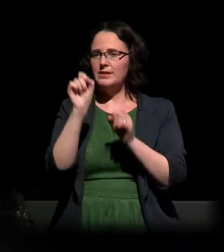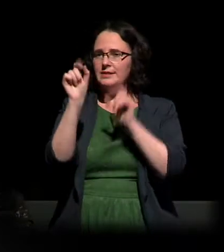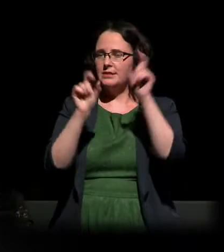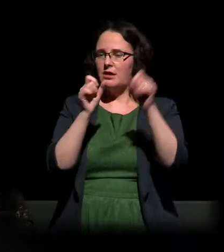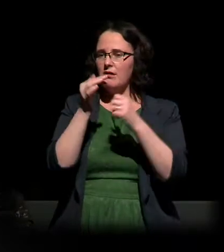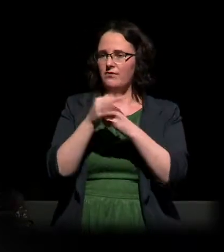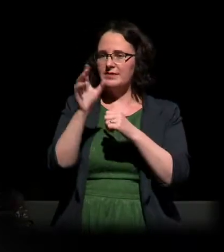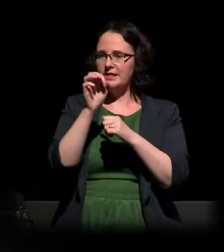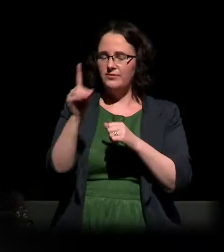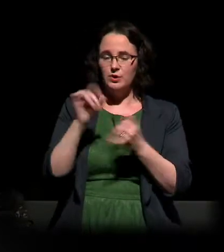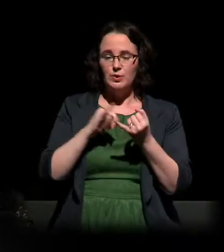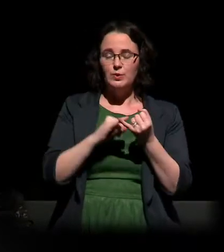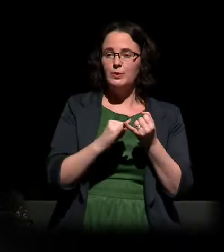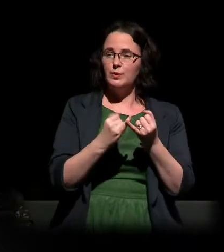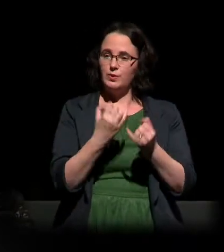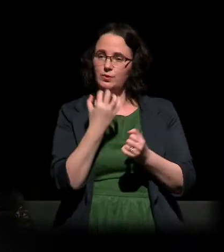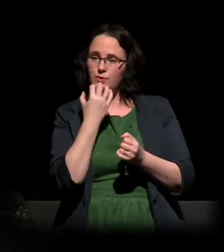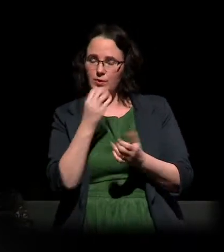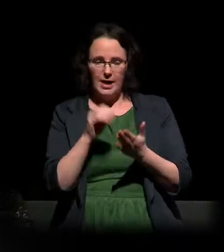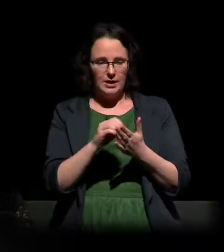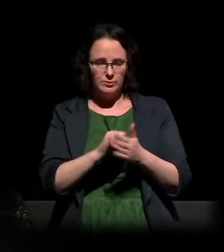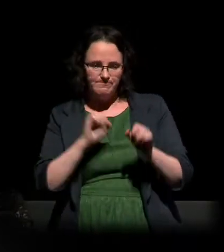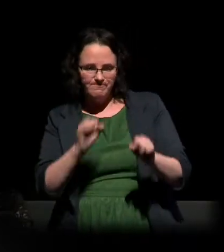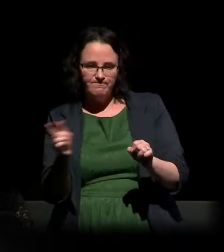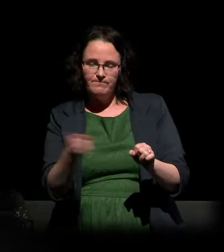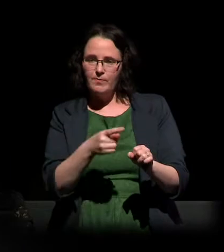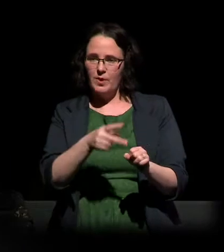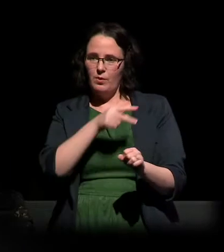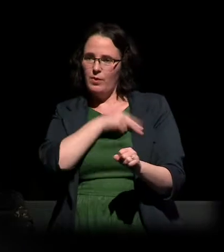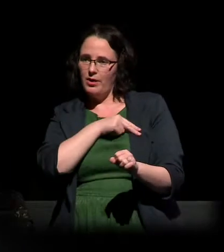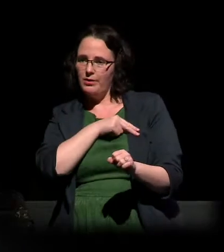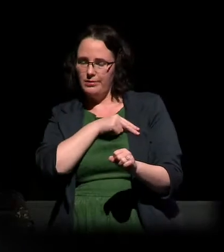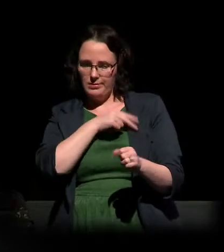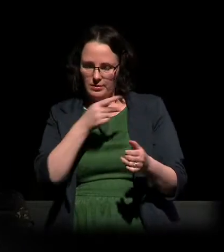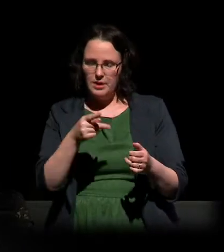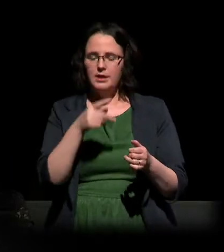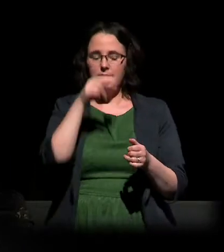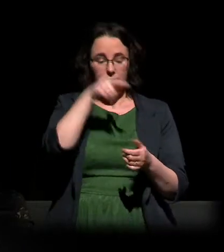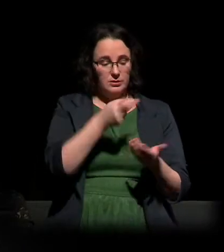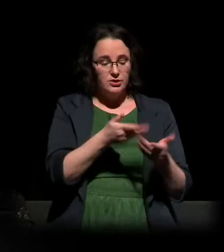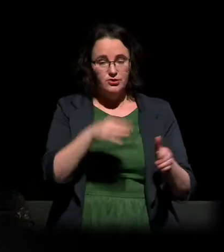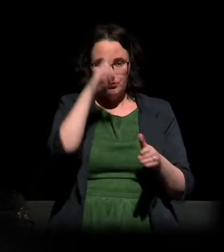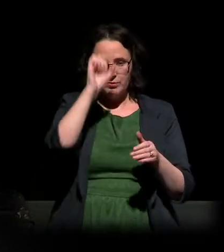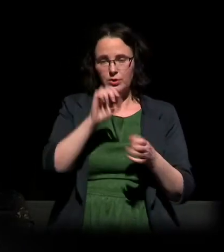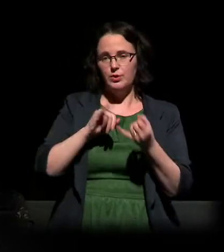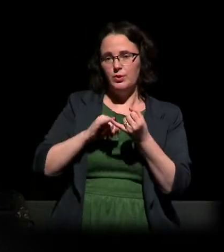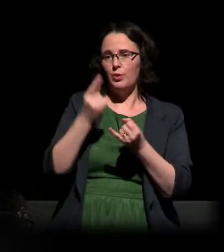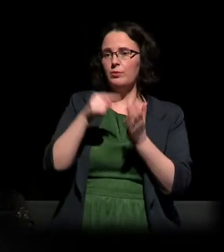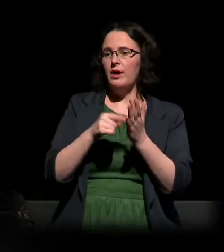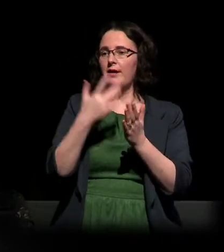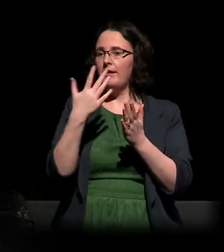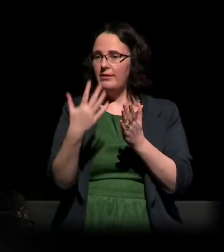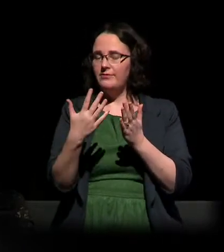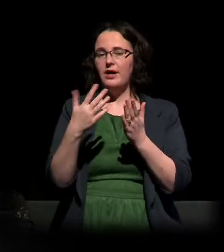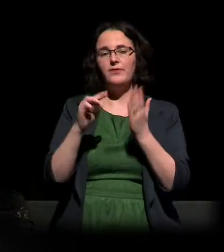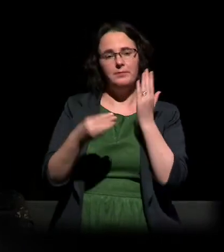remember and learn about the 1.5 million Jewish children who perished in the Holocaust and the thousands of other